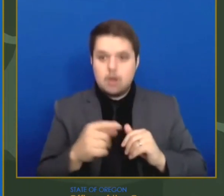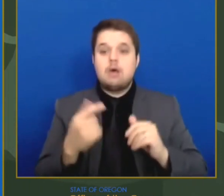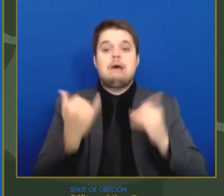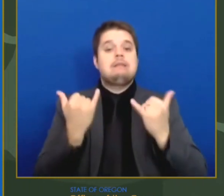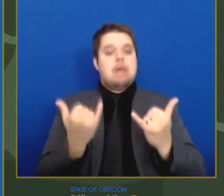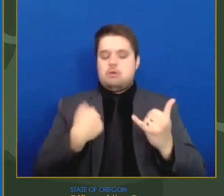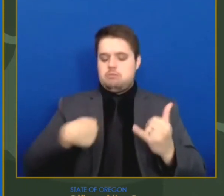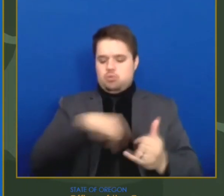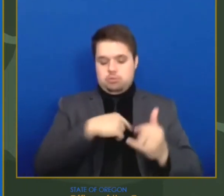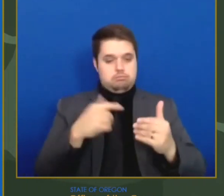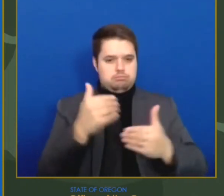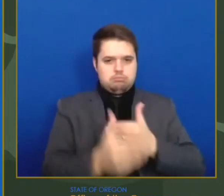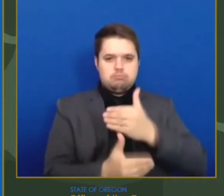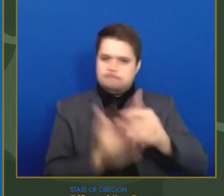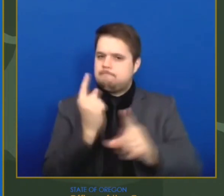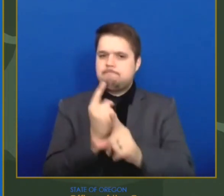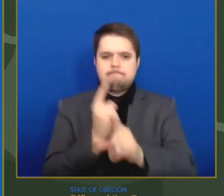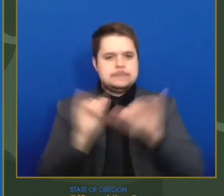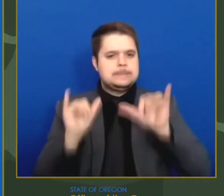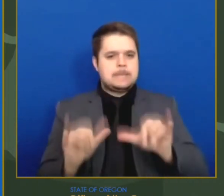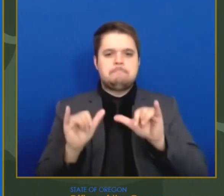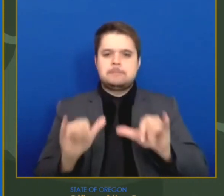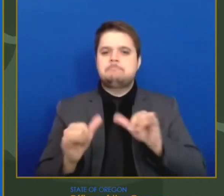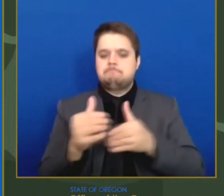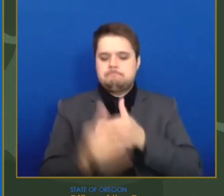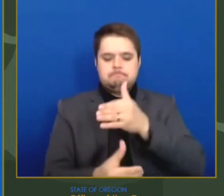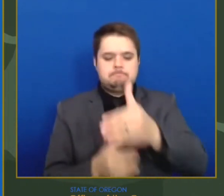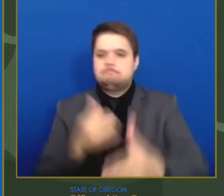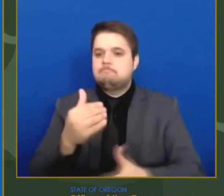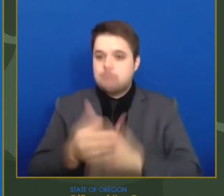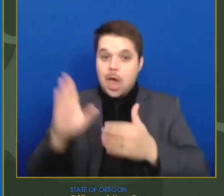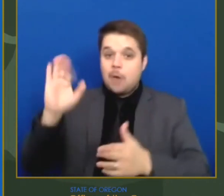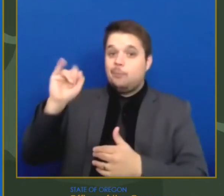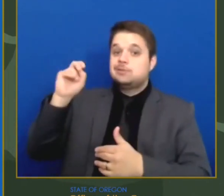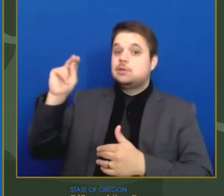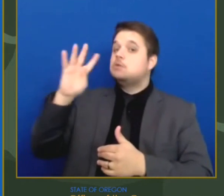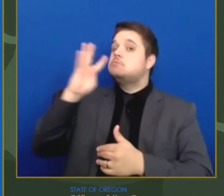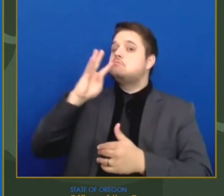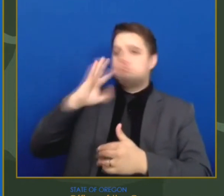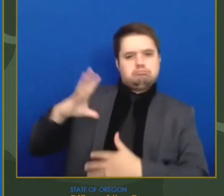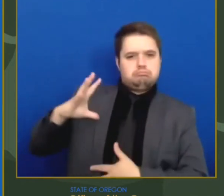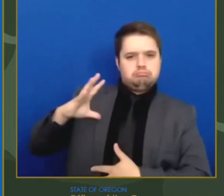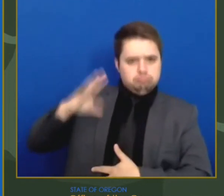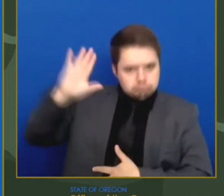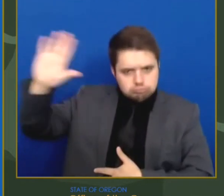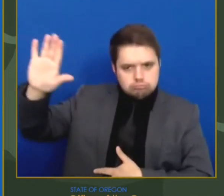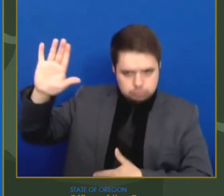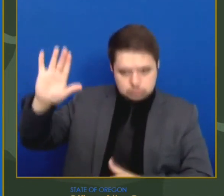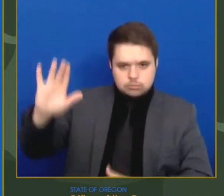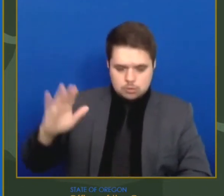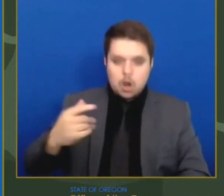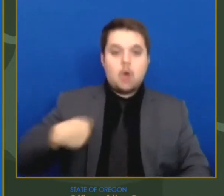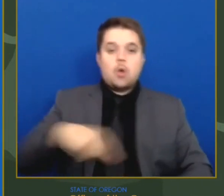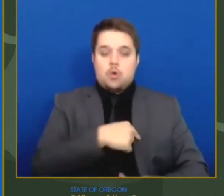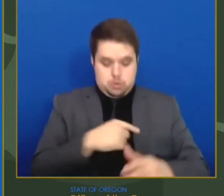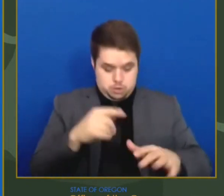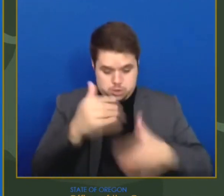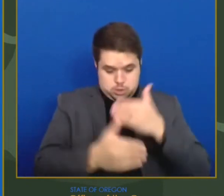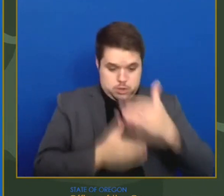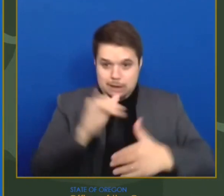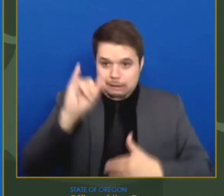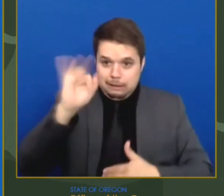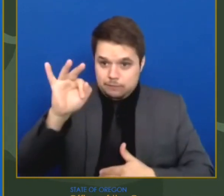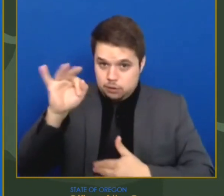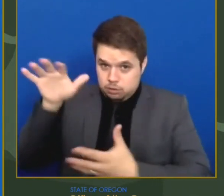We need to see the increased doses in the federal ordering system. Right now, no one in the federal government has given us hard numbers on what we can expect